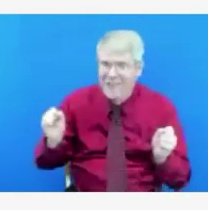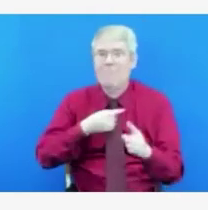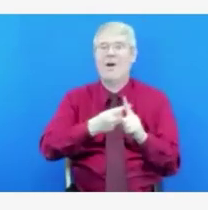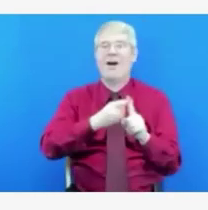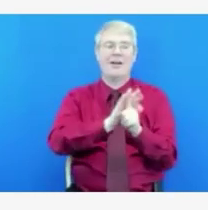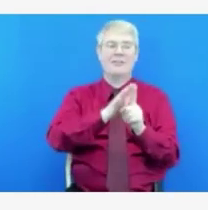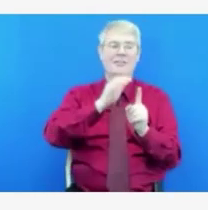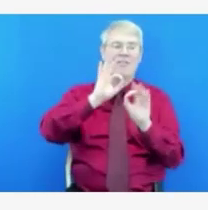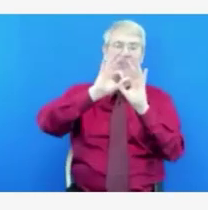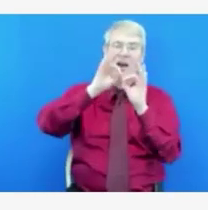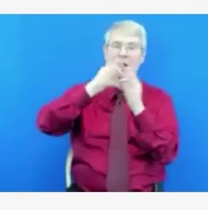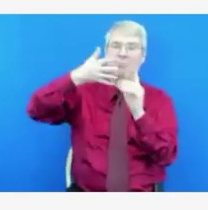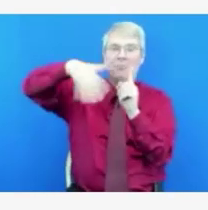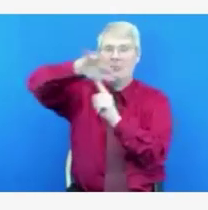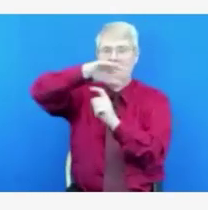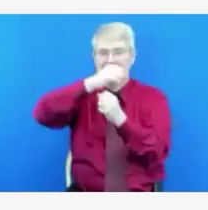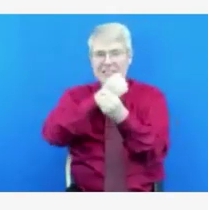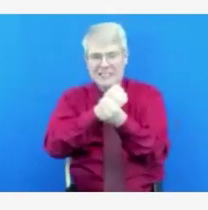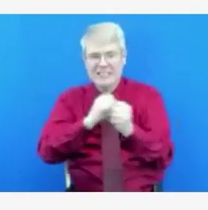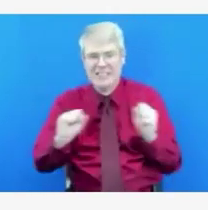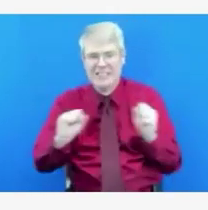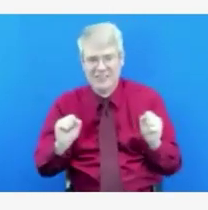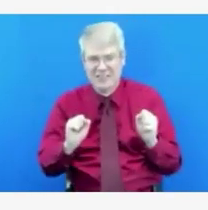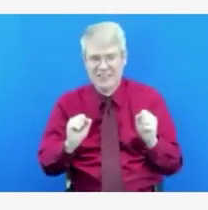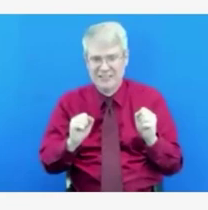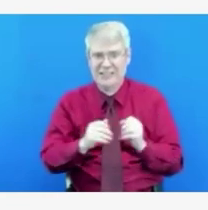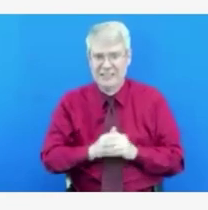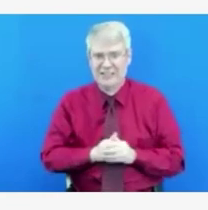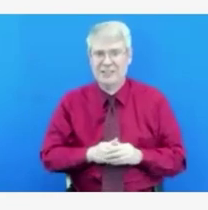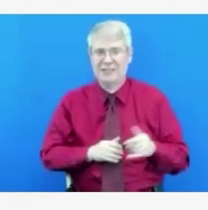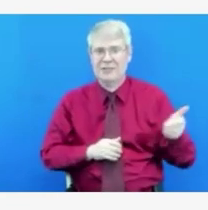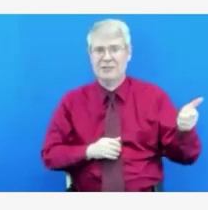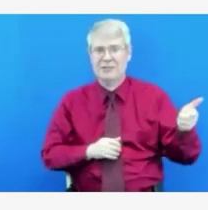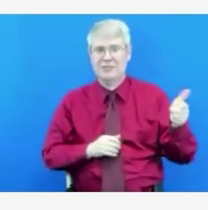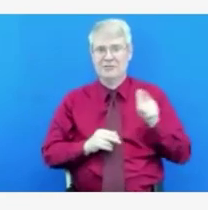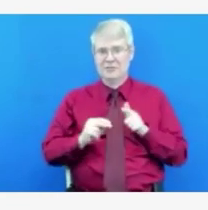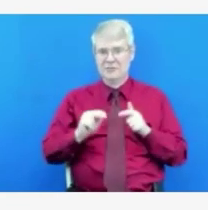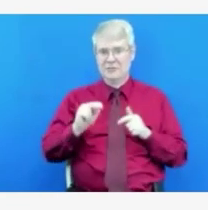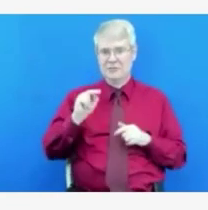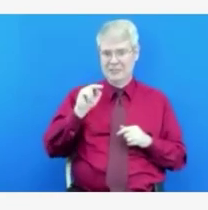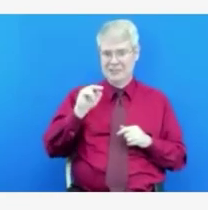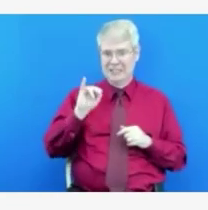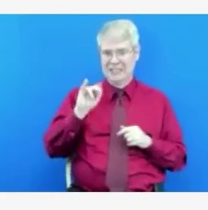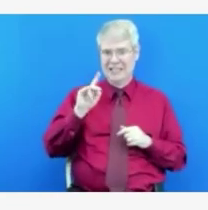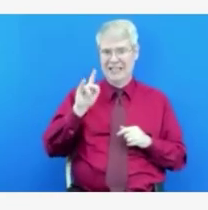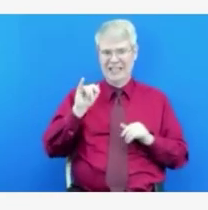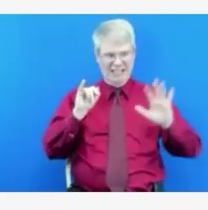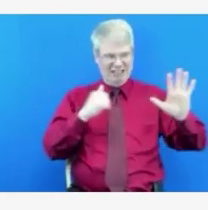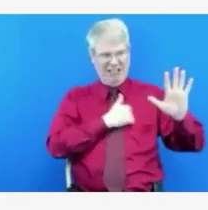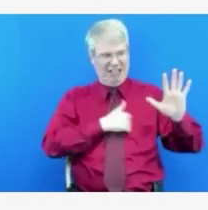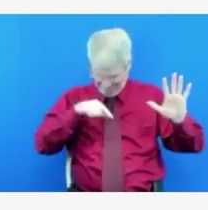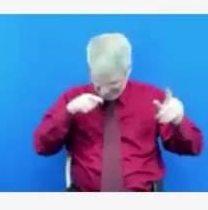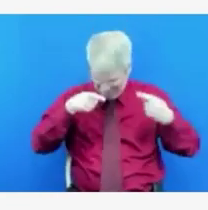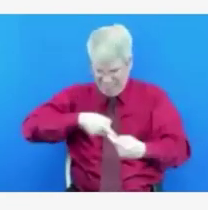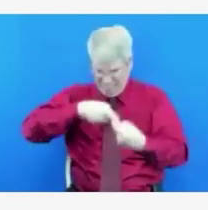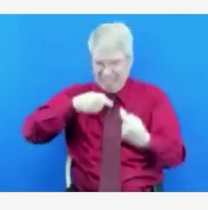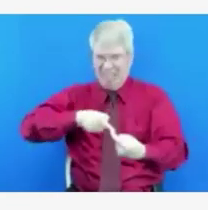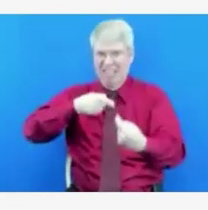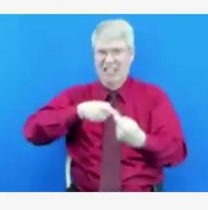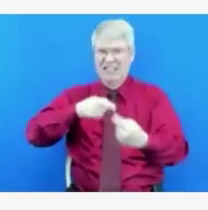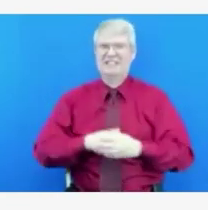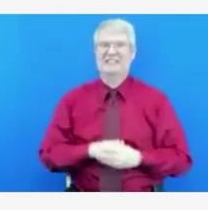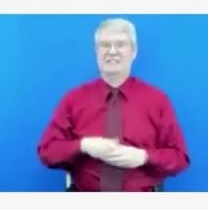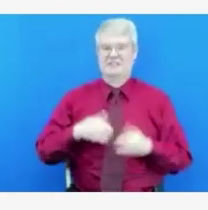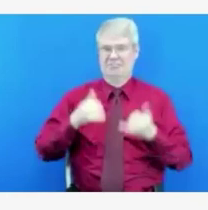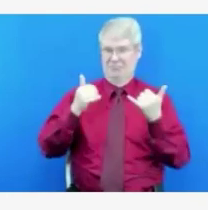There we go. Mute button. Mute issues. Oh, good grief. I have a couple of questions from Audrey Dutton in the chat. They're both